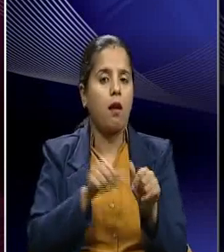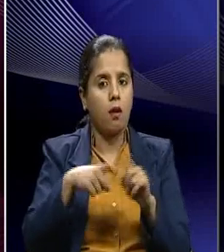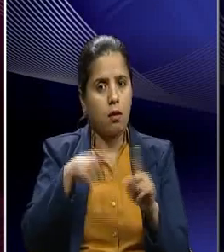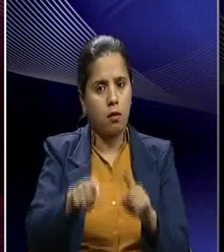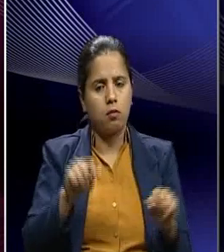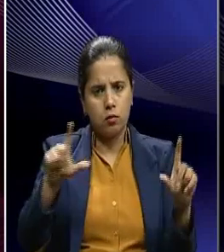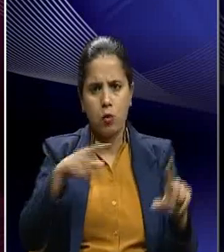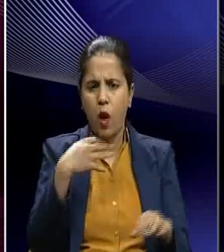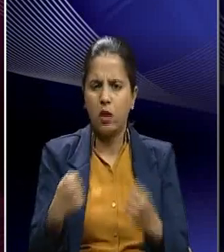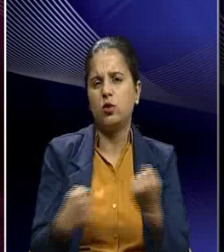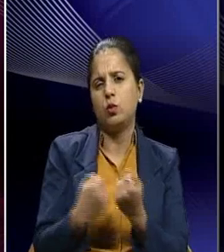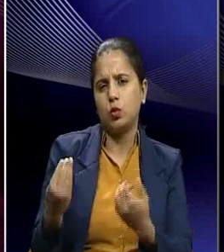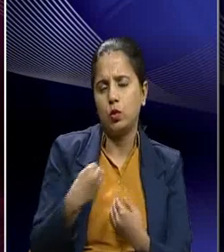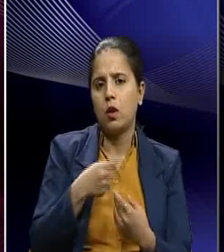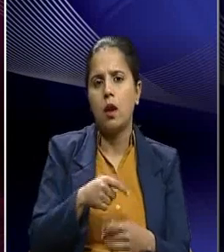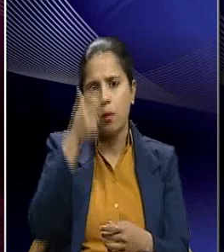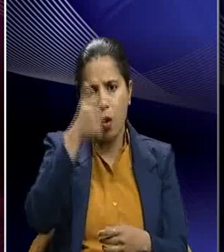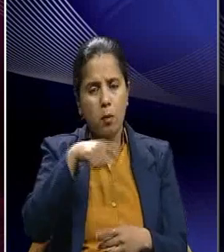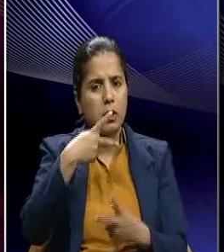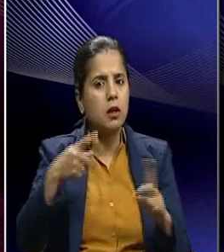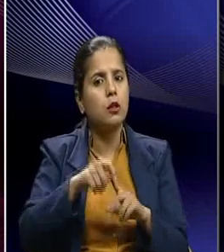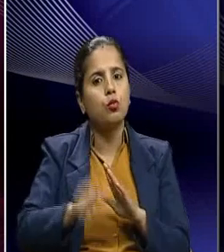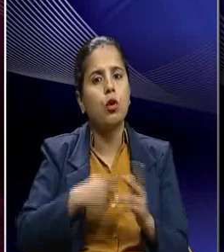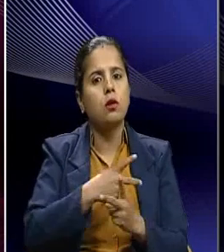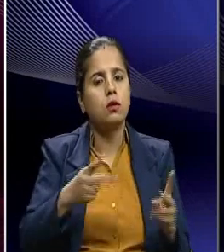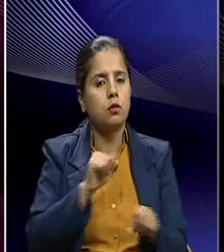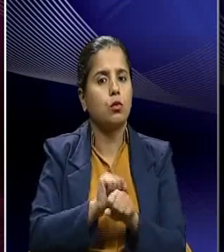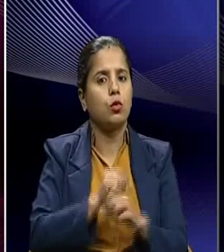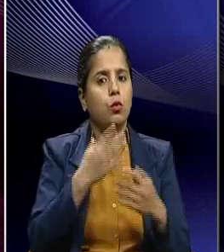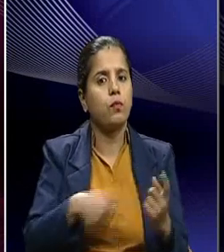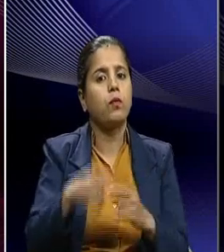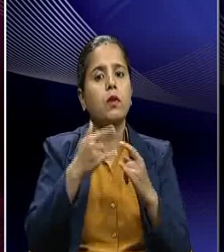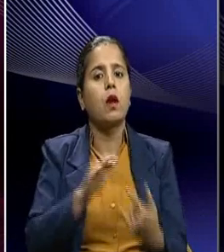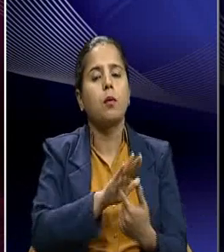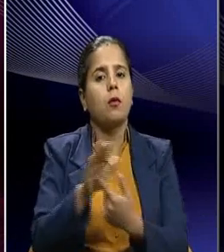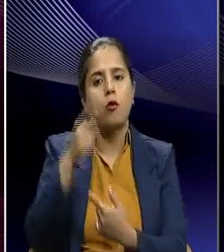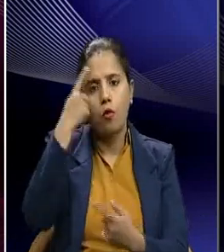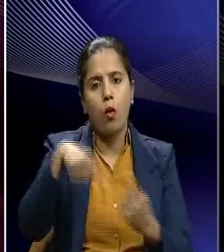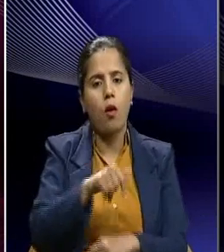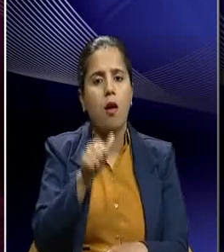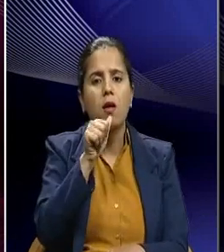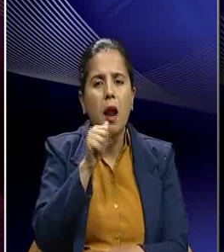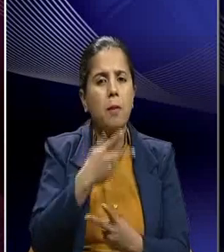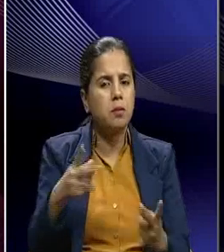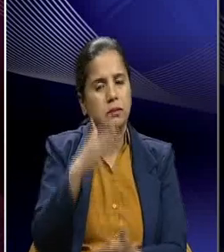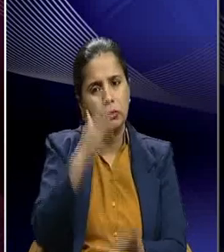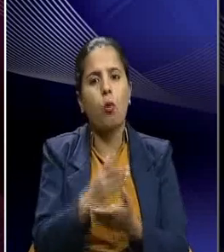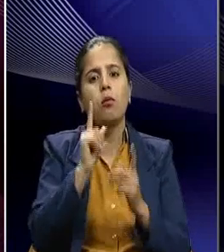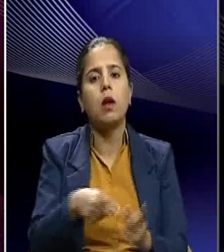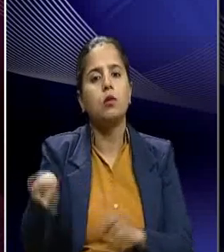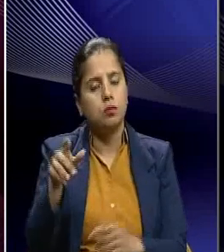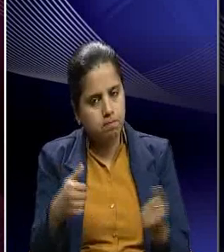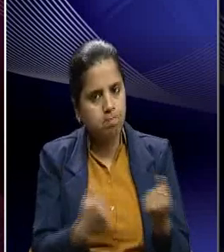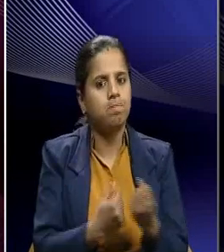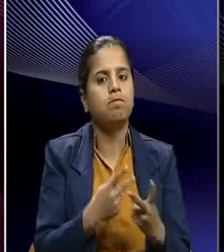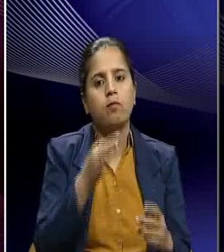asked Patel to support their troubled film project which was based on a campaign for prohibition of liquor. And we find